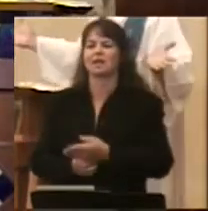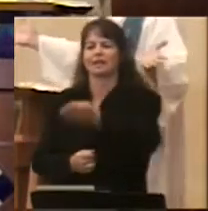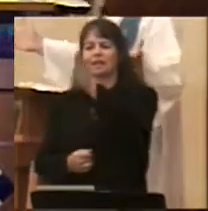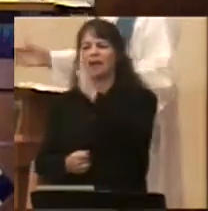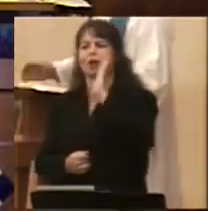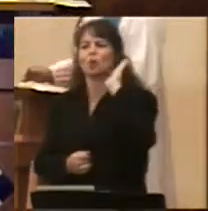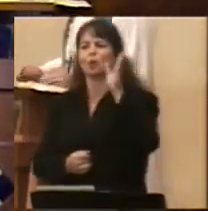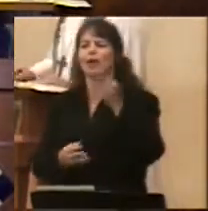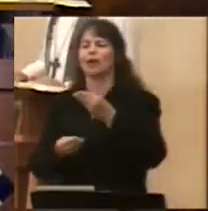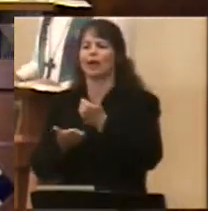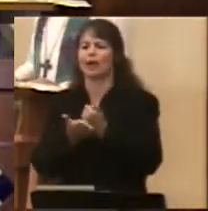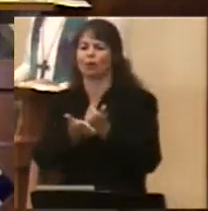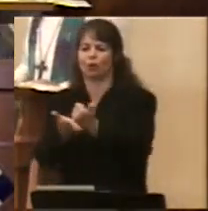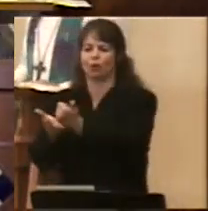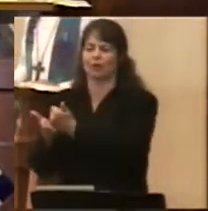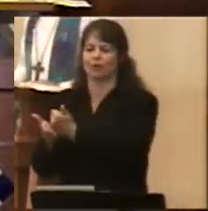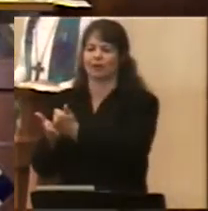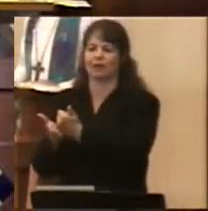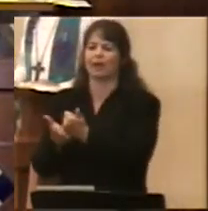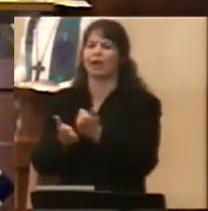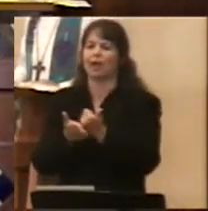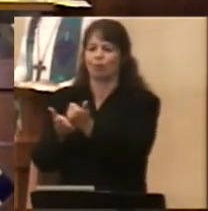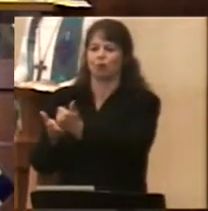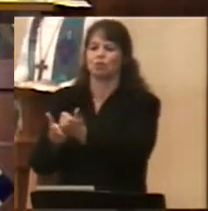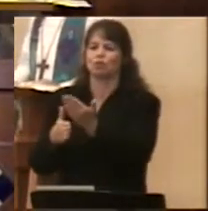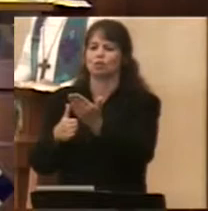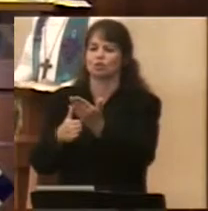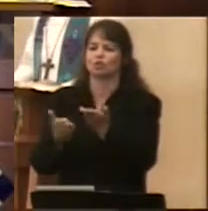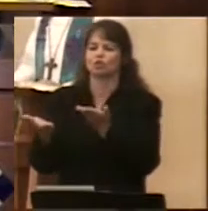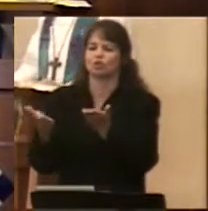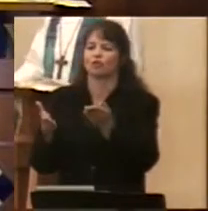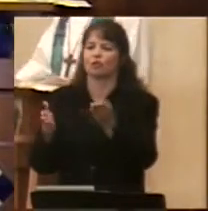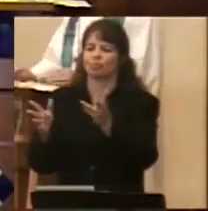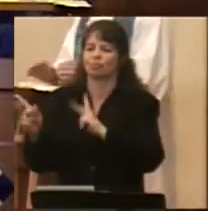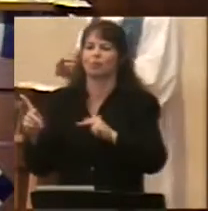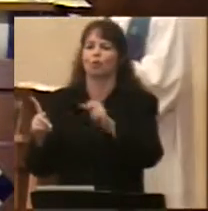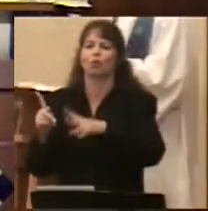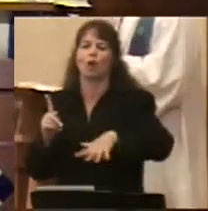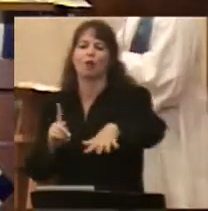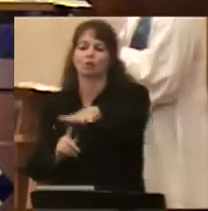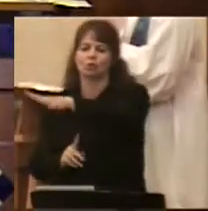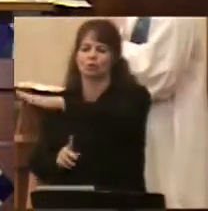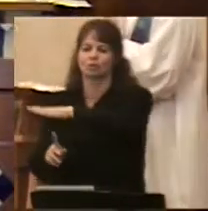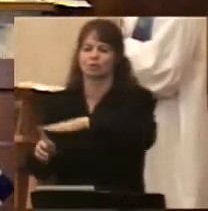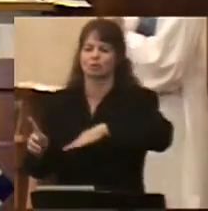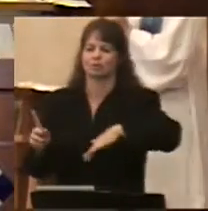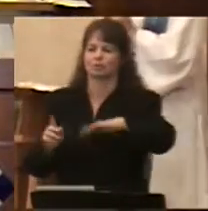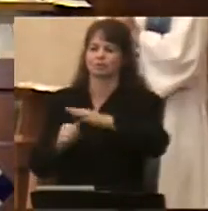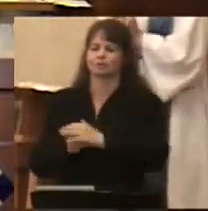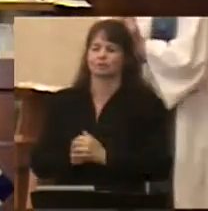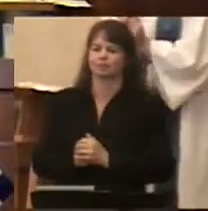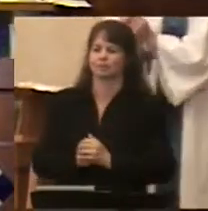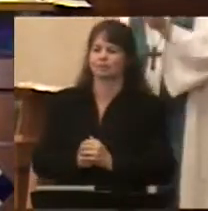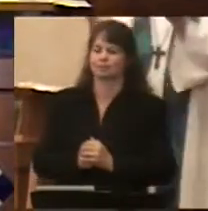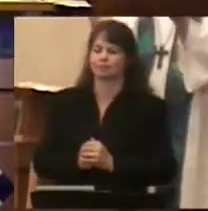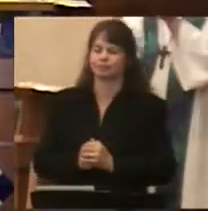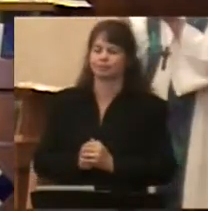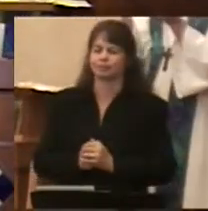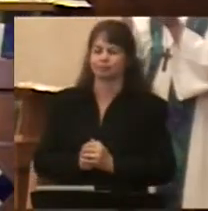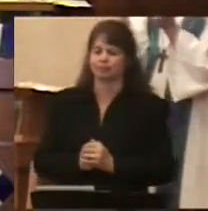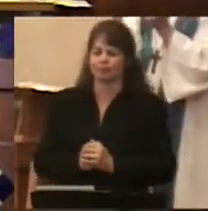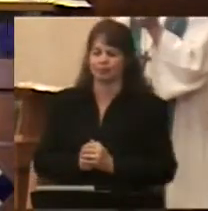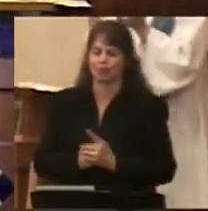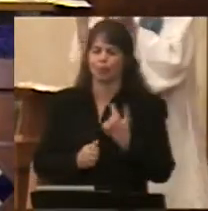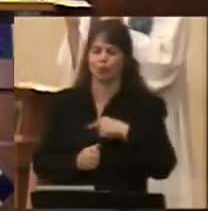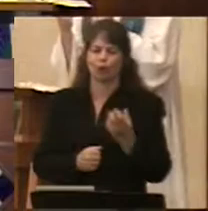help others, to serve those around you. As Solomon observed, and this may be our greatest nightmare when we hold